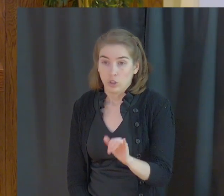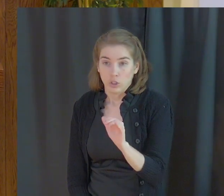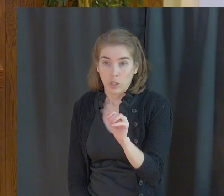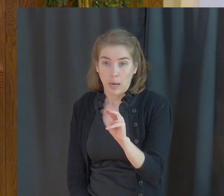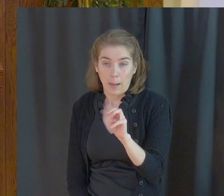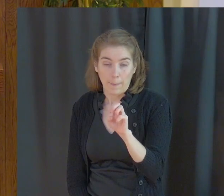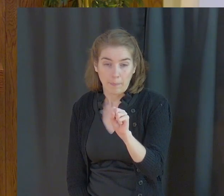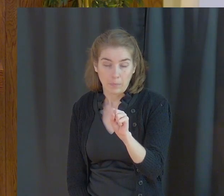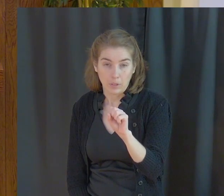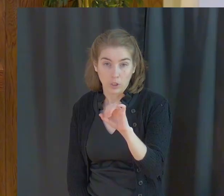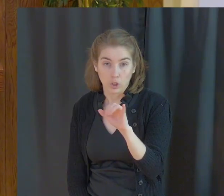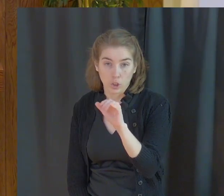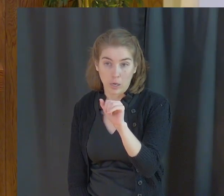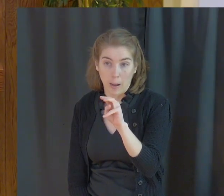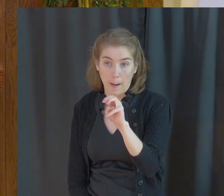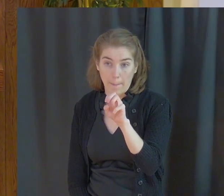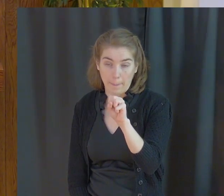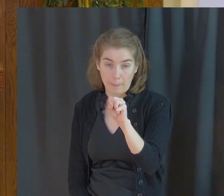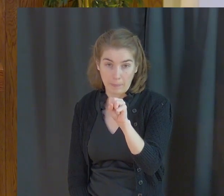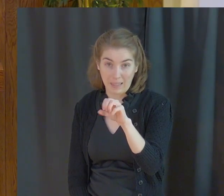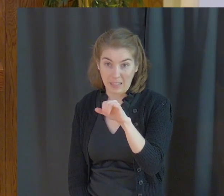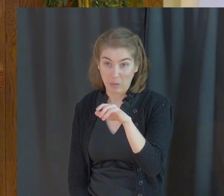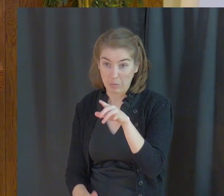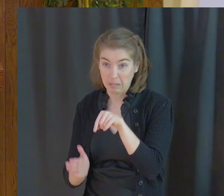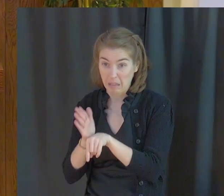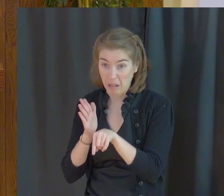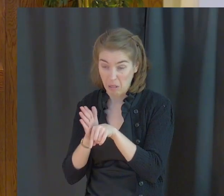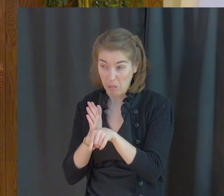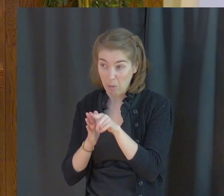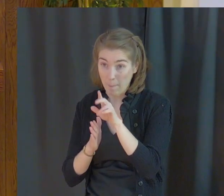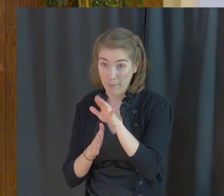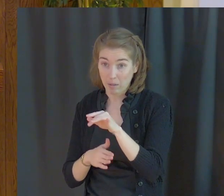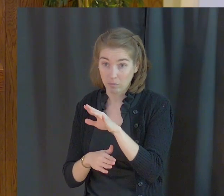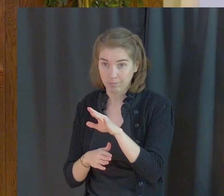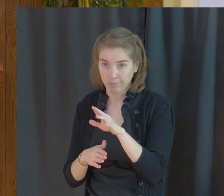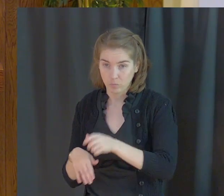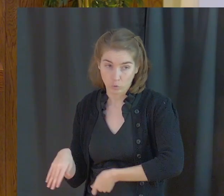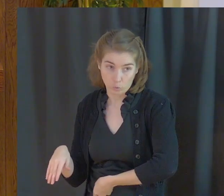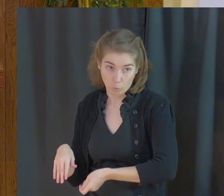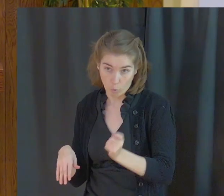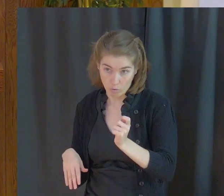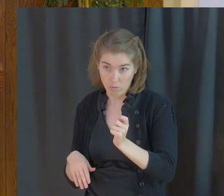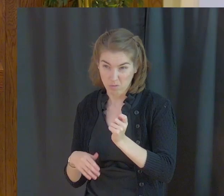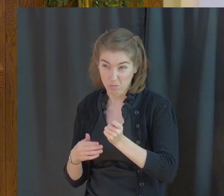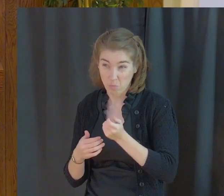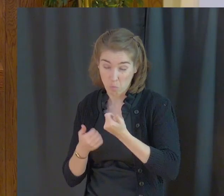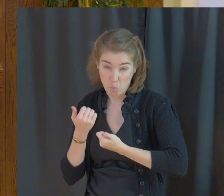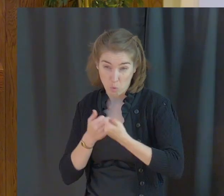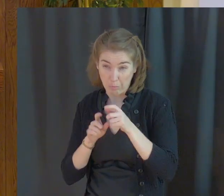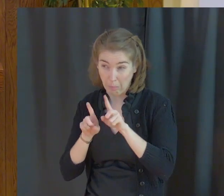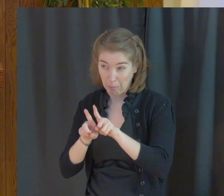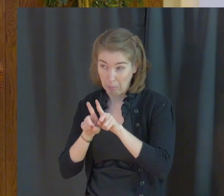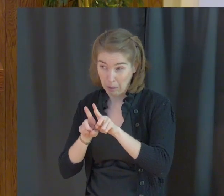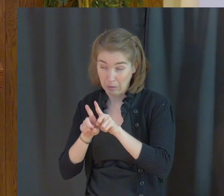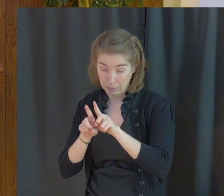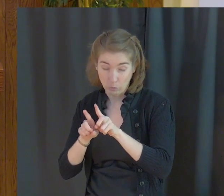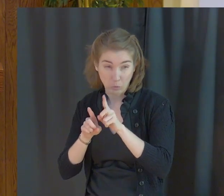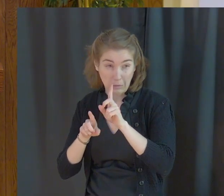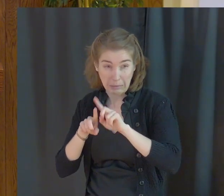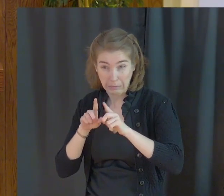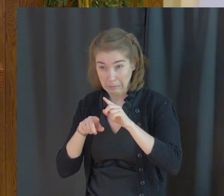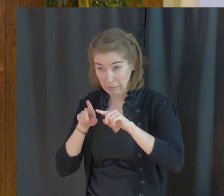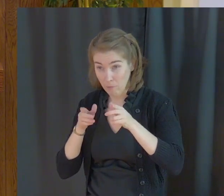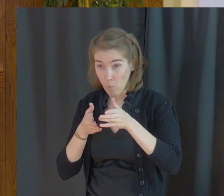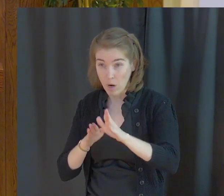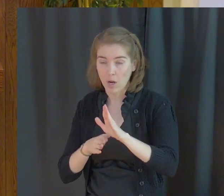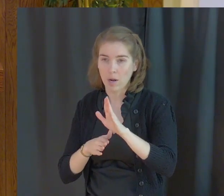James, James, he was simply killed by the sword. Most of apostles were killed in various ways. Peter